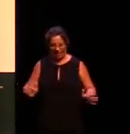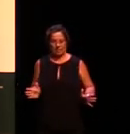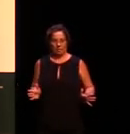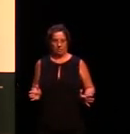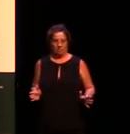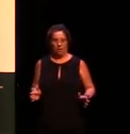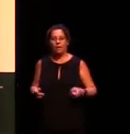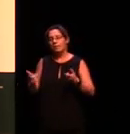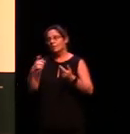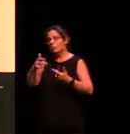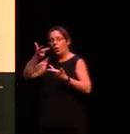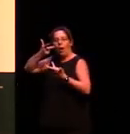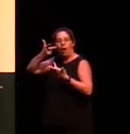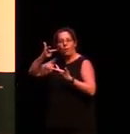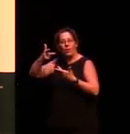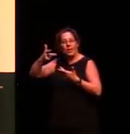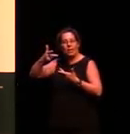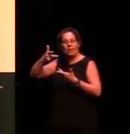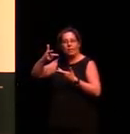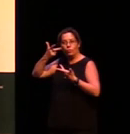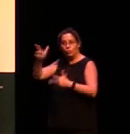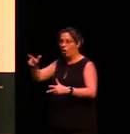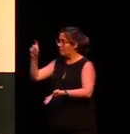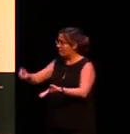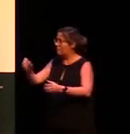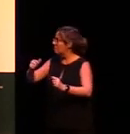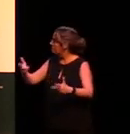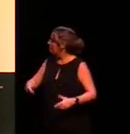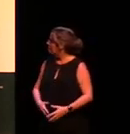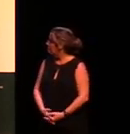so that you can actually hear the Murimpatta speaker say it